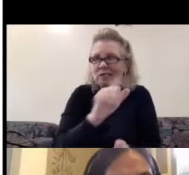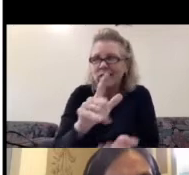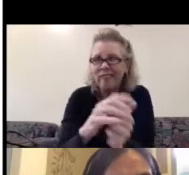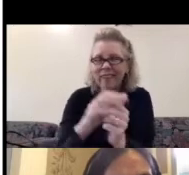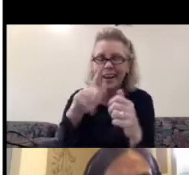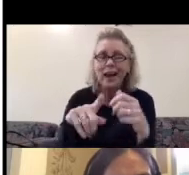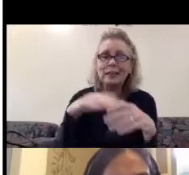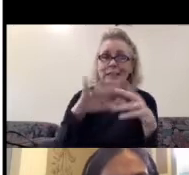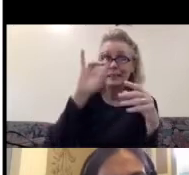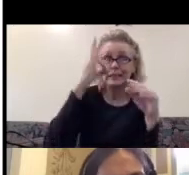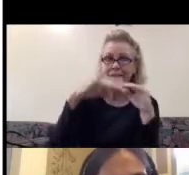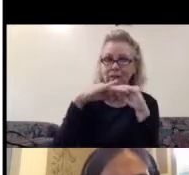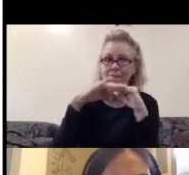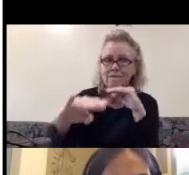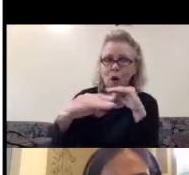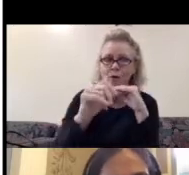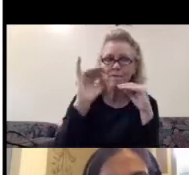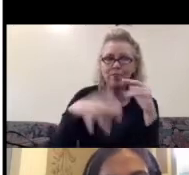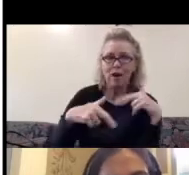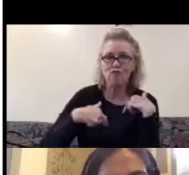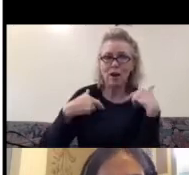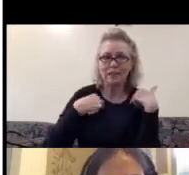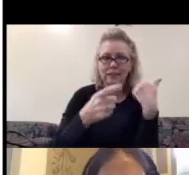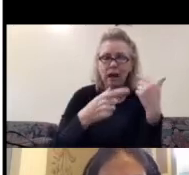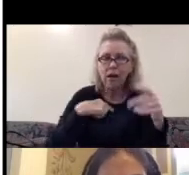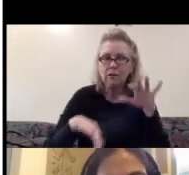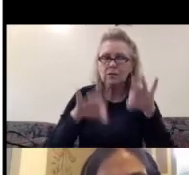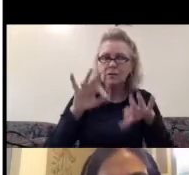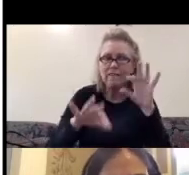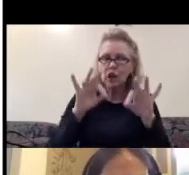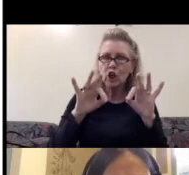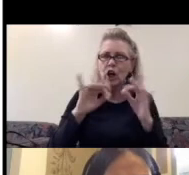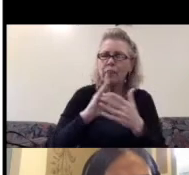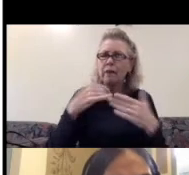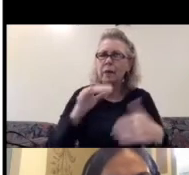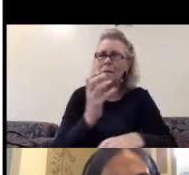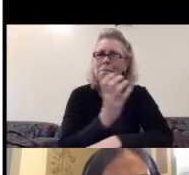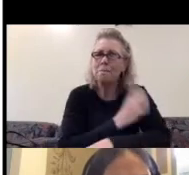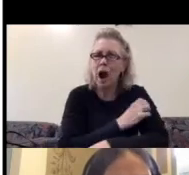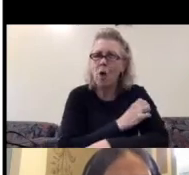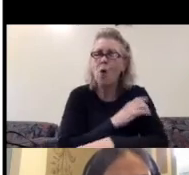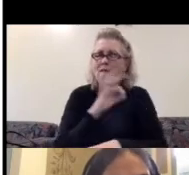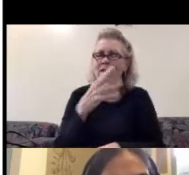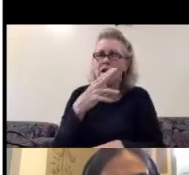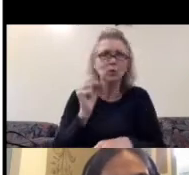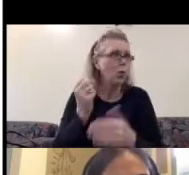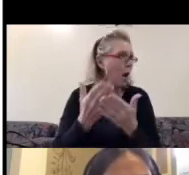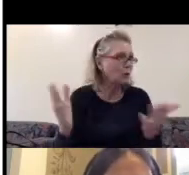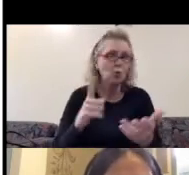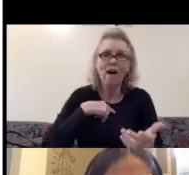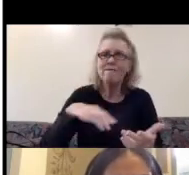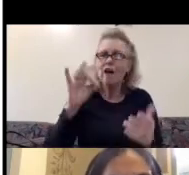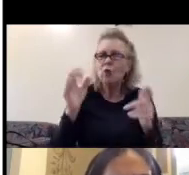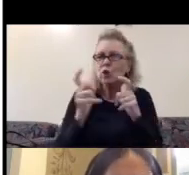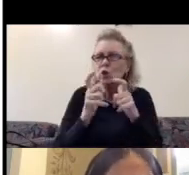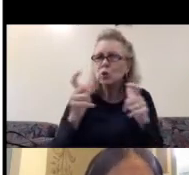the seventh floor of Bemis residency where I discovered the discursive power of household objects, where I found a huge